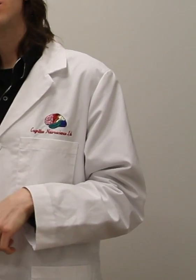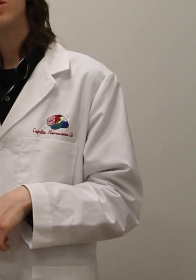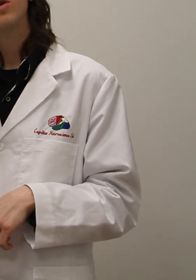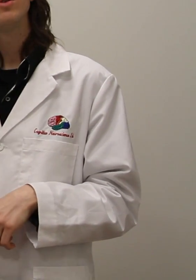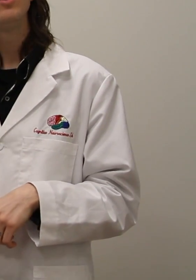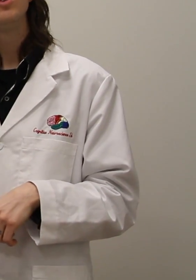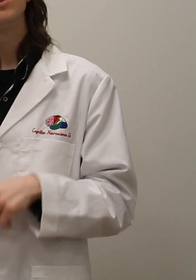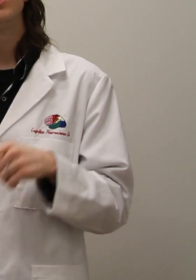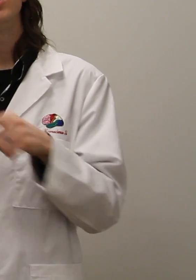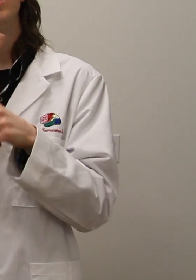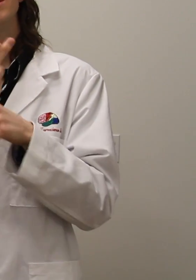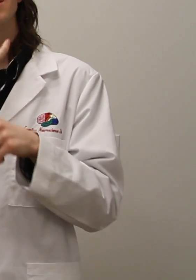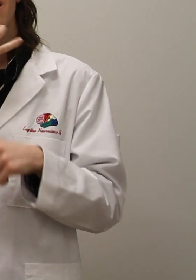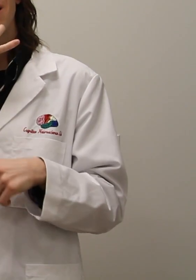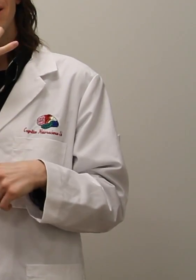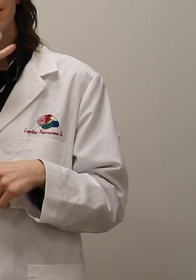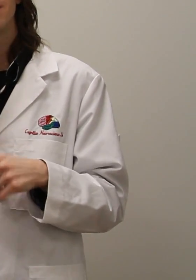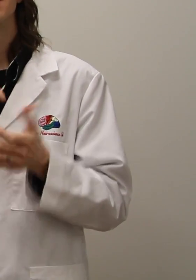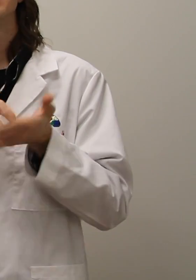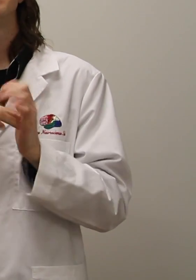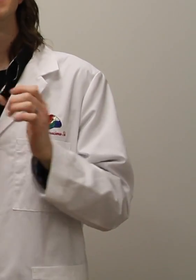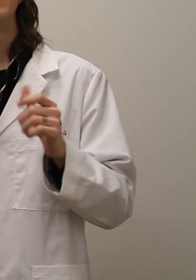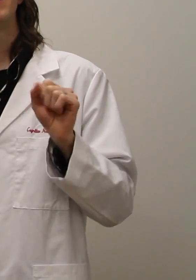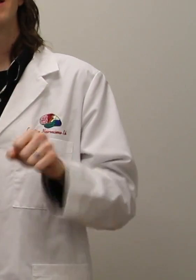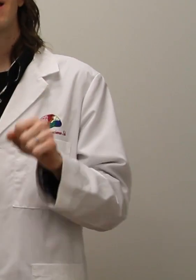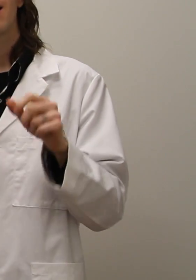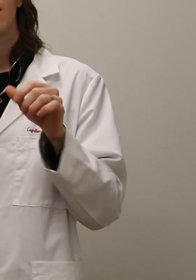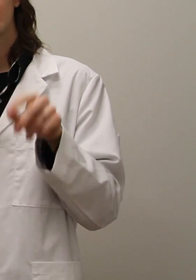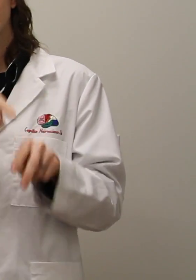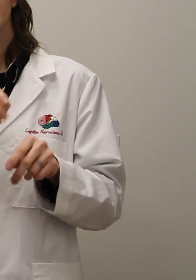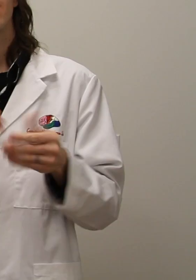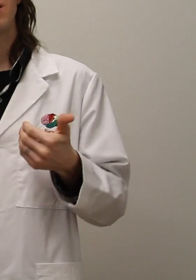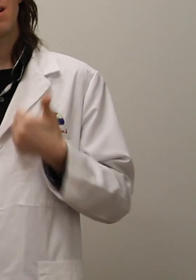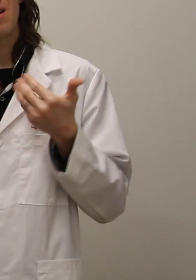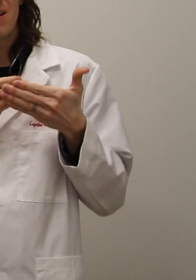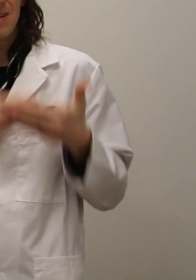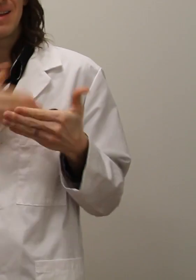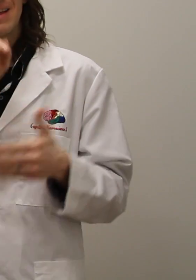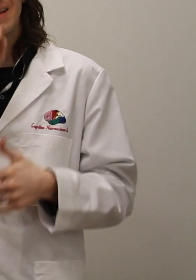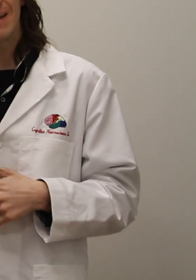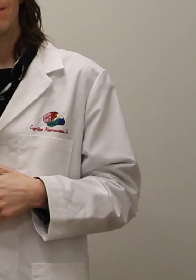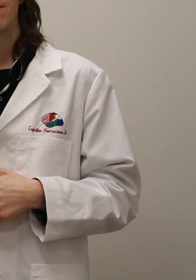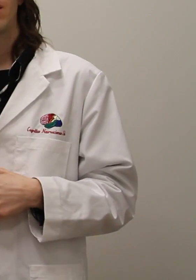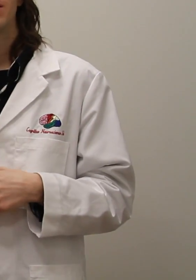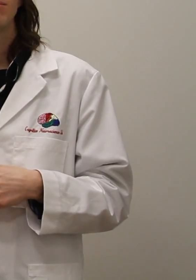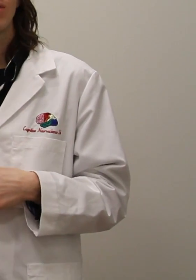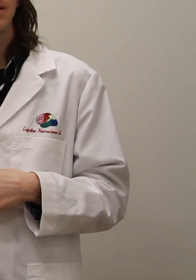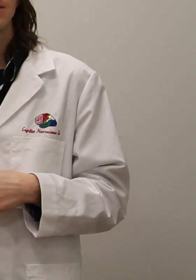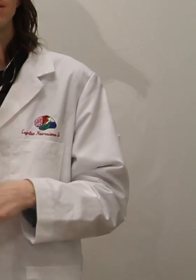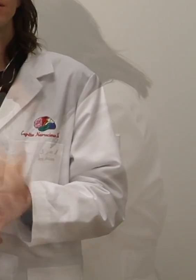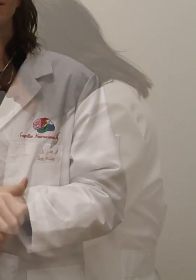Because it only uses light, we're able to take a look at young infant brains.